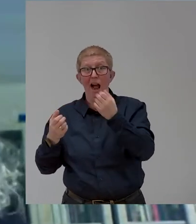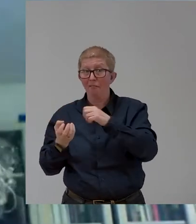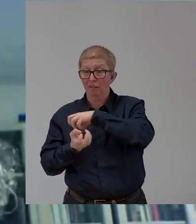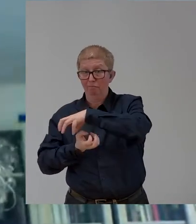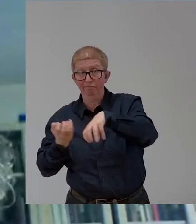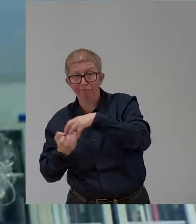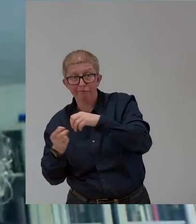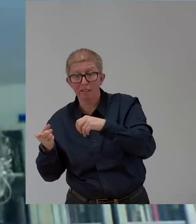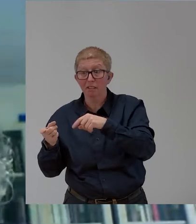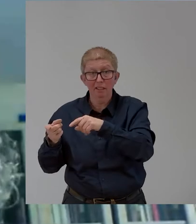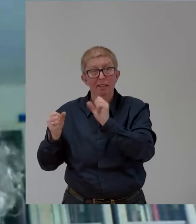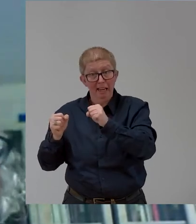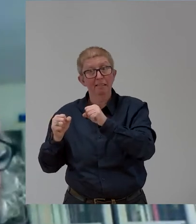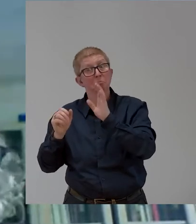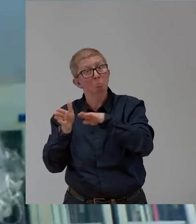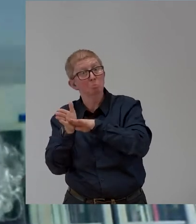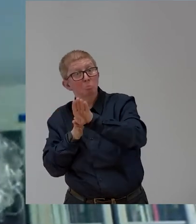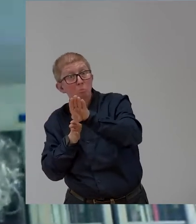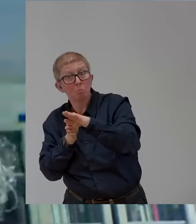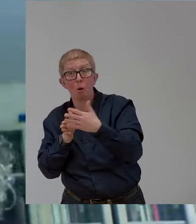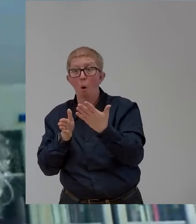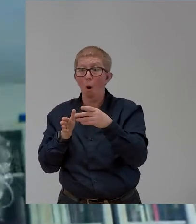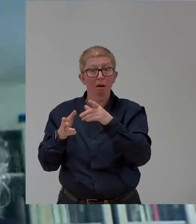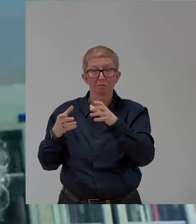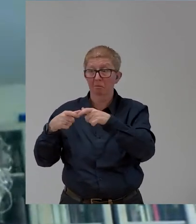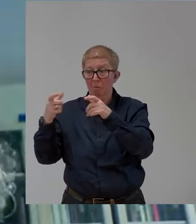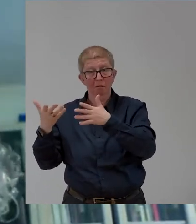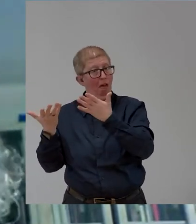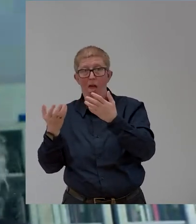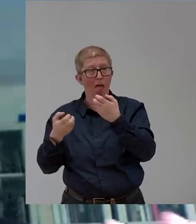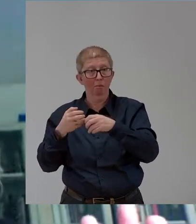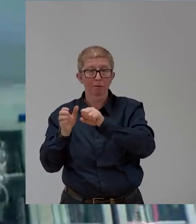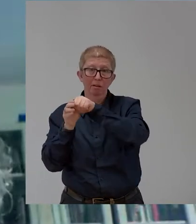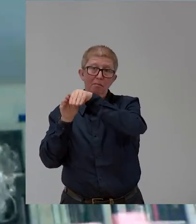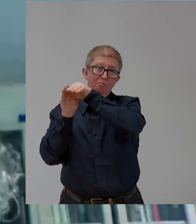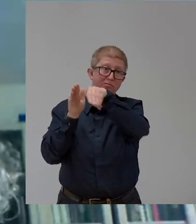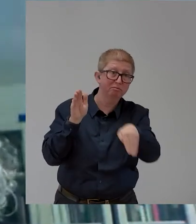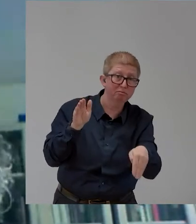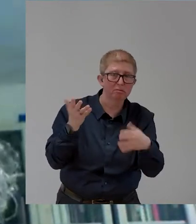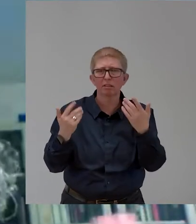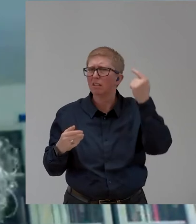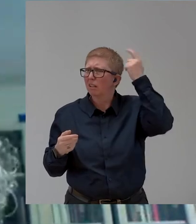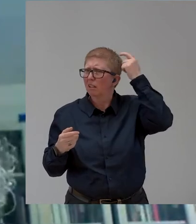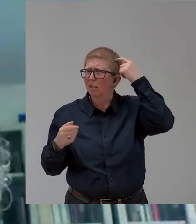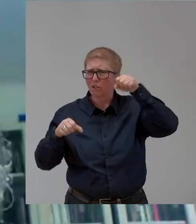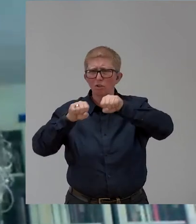sometimes they will go back to old ways of thinking because they might think, look, diversity and inclusion or disability inclusion, it's like a,